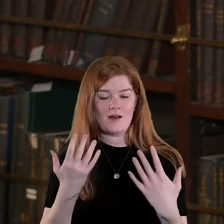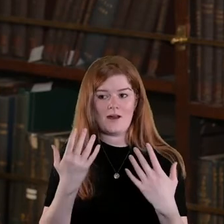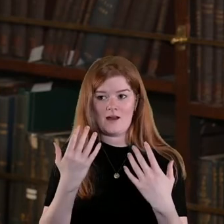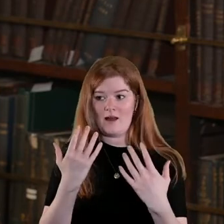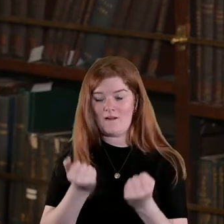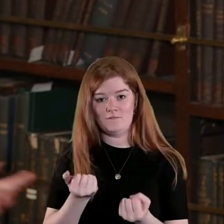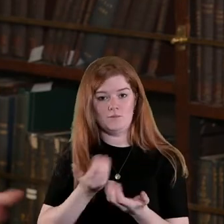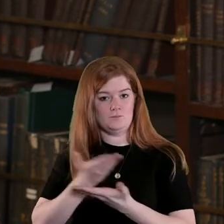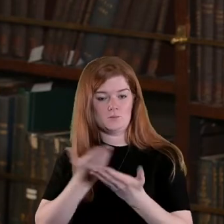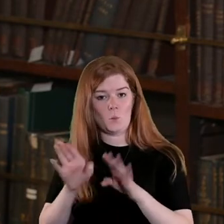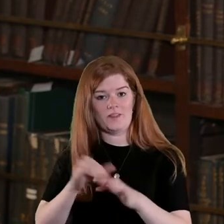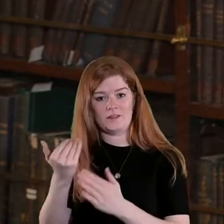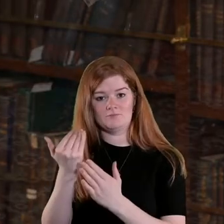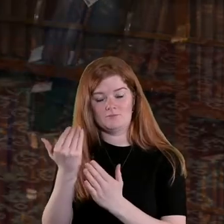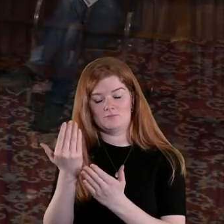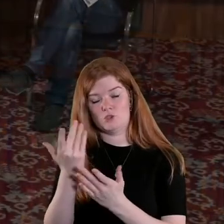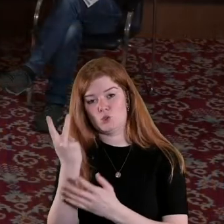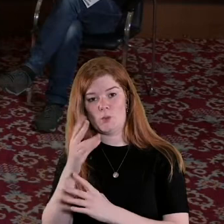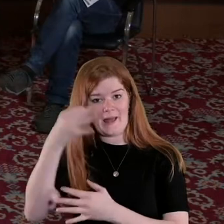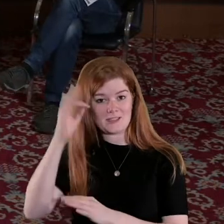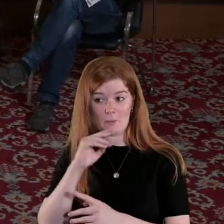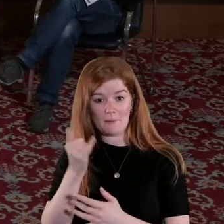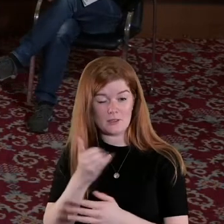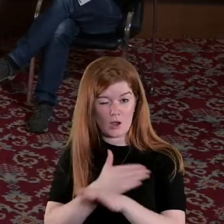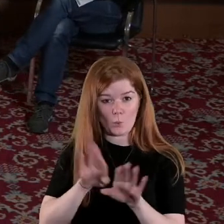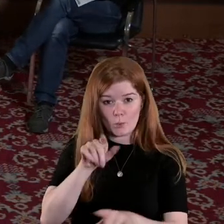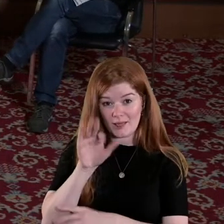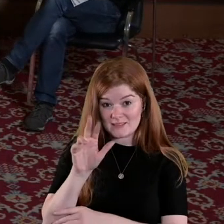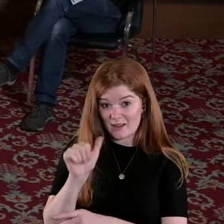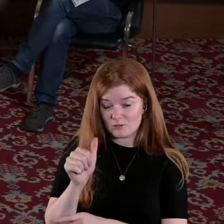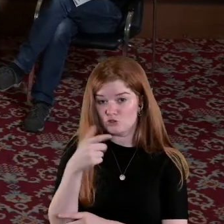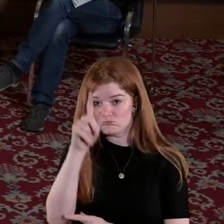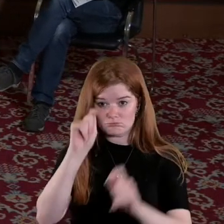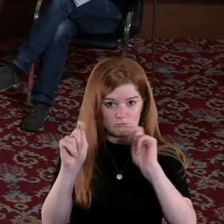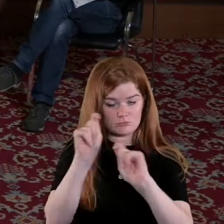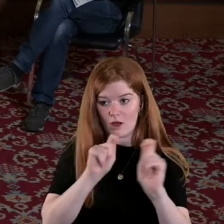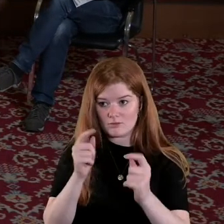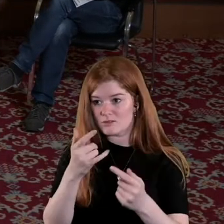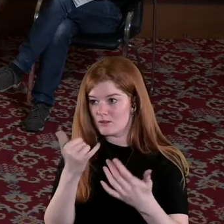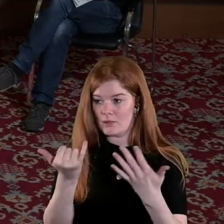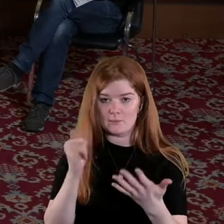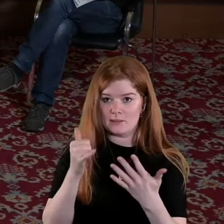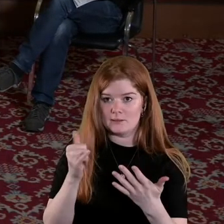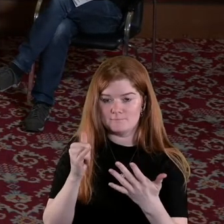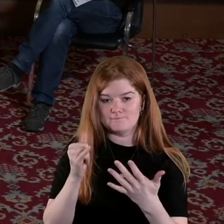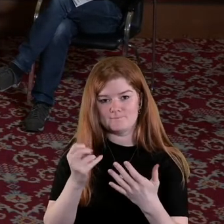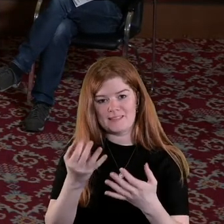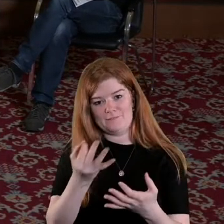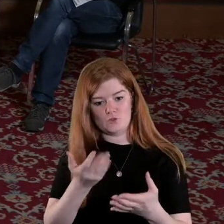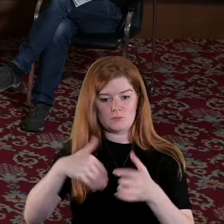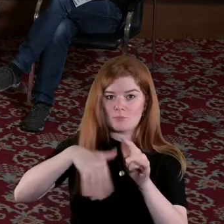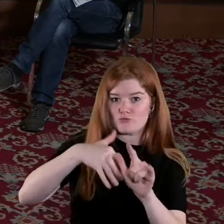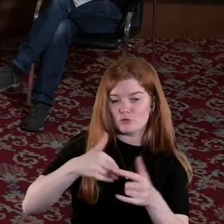our two very distinguished guests and Linda we might begin with you and your thoughts and maybe setting the scene for